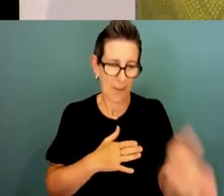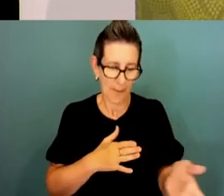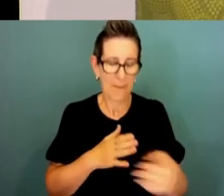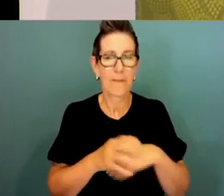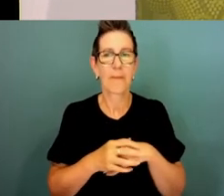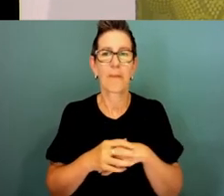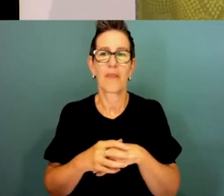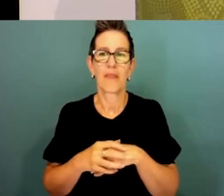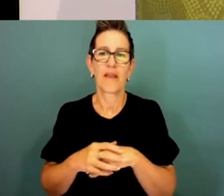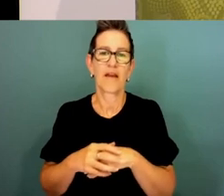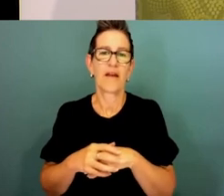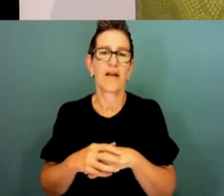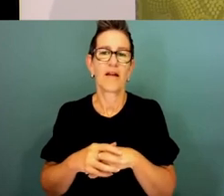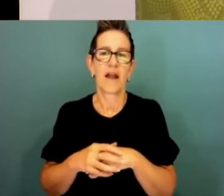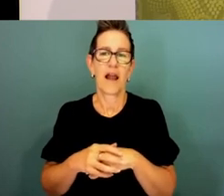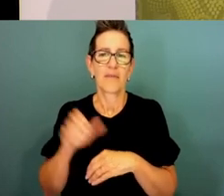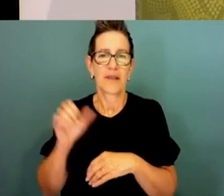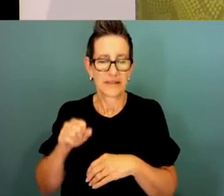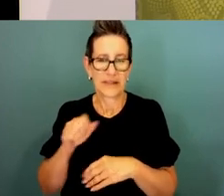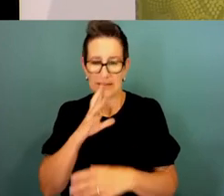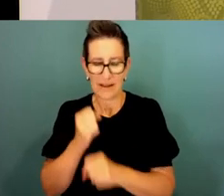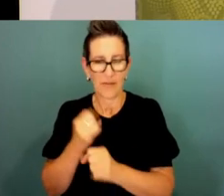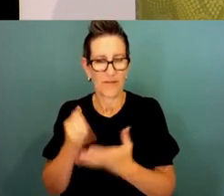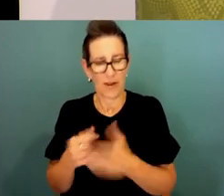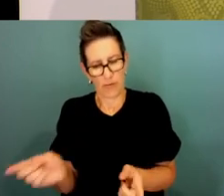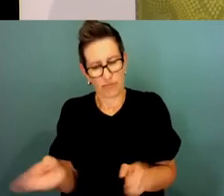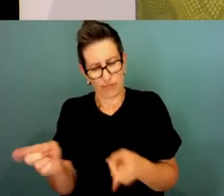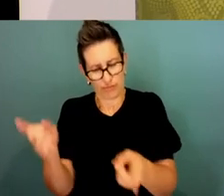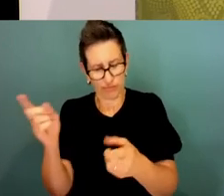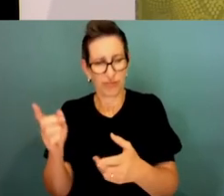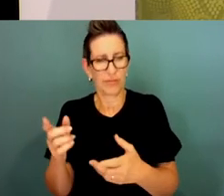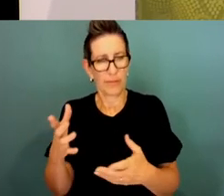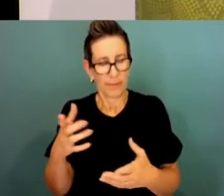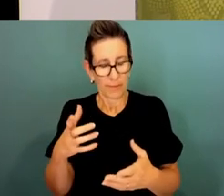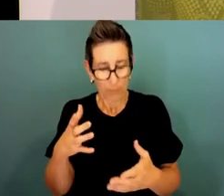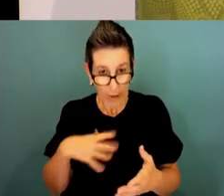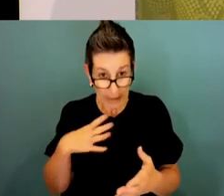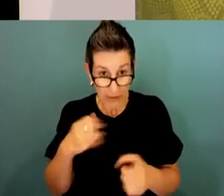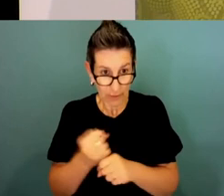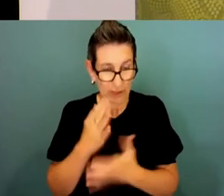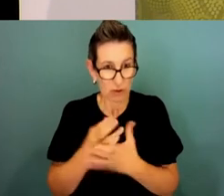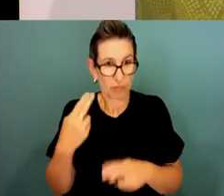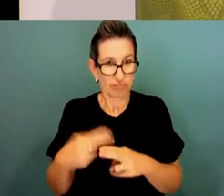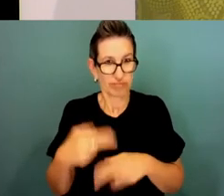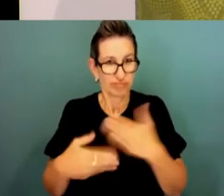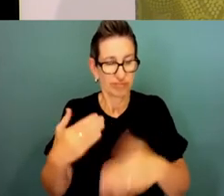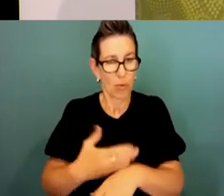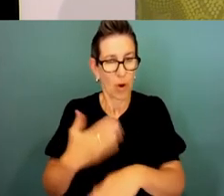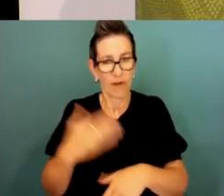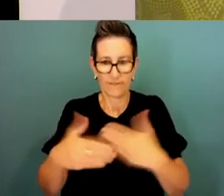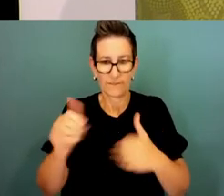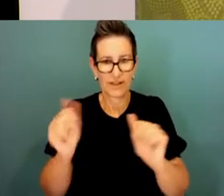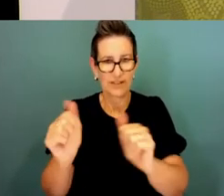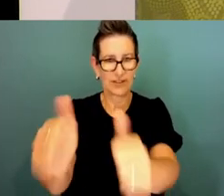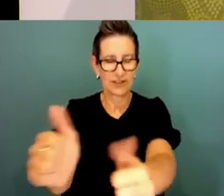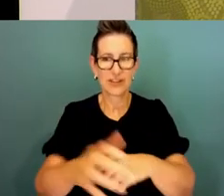demanding government in the sense that we want to get things done. We do want to make a difference and I think you can see that right across all portfolios and across